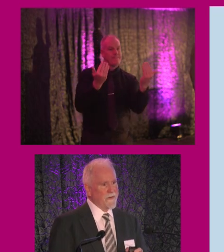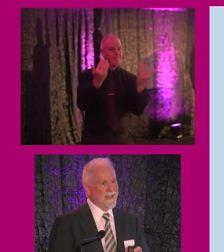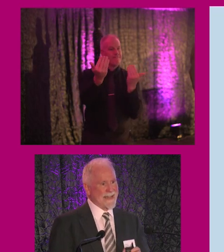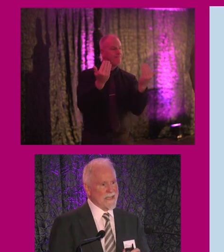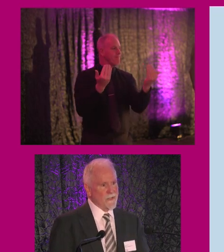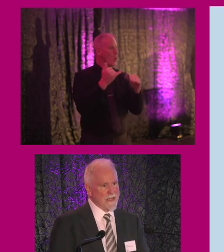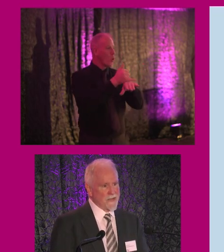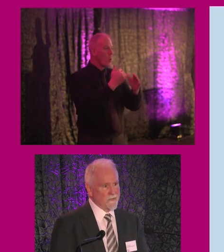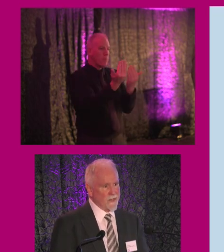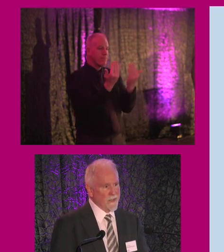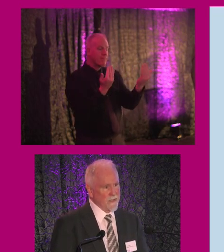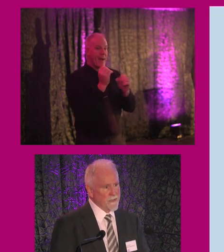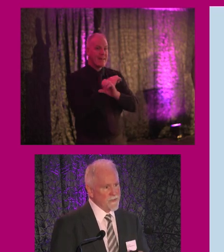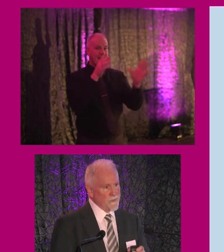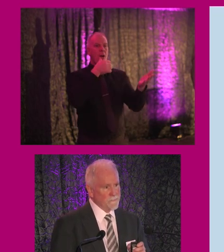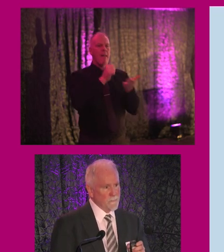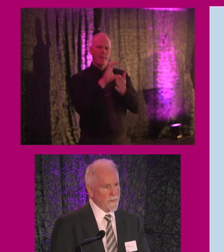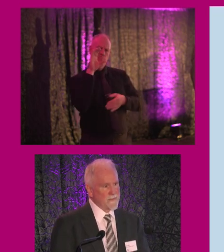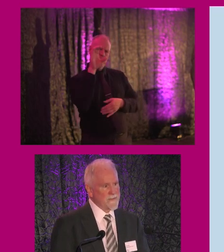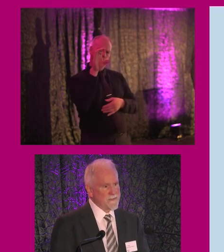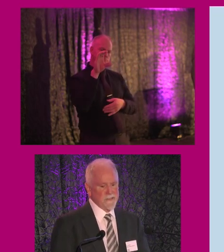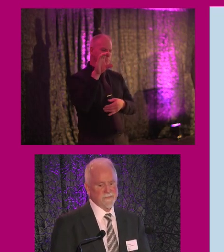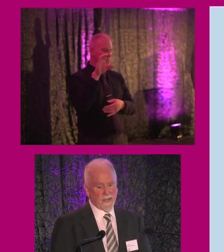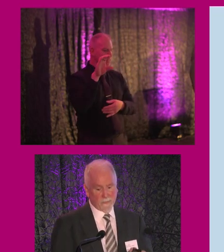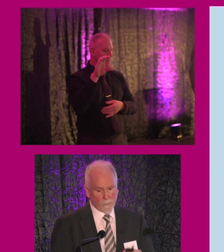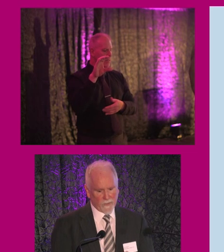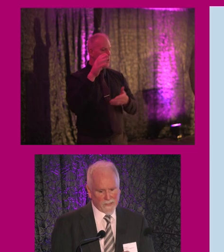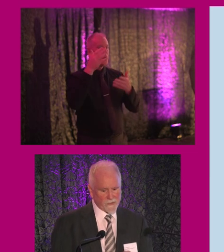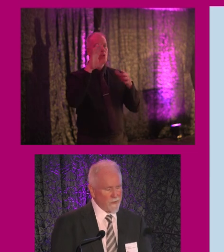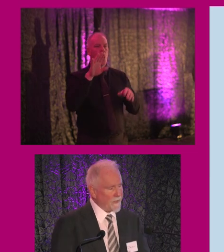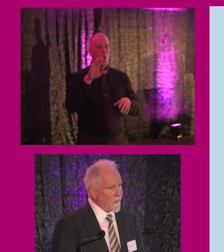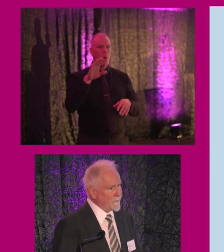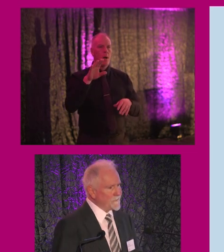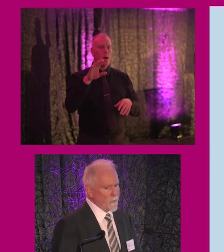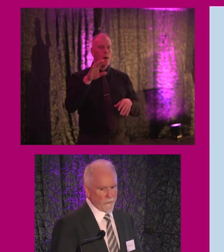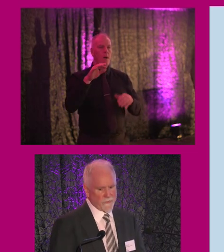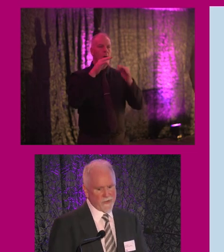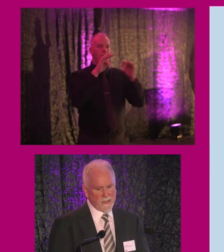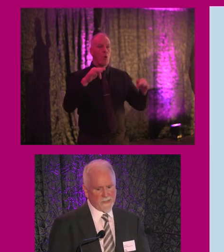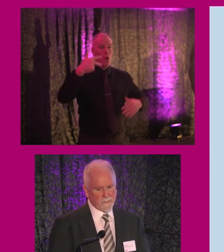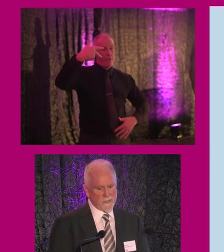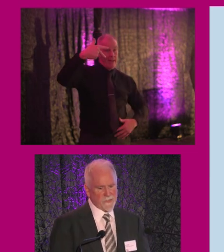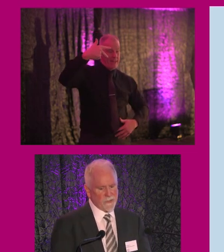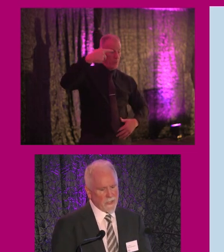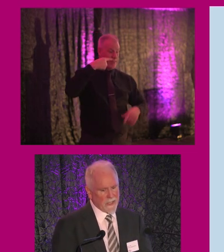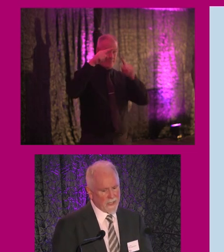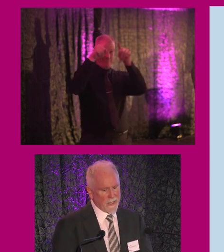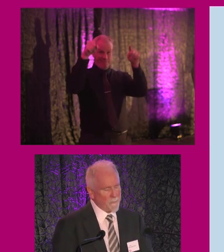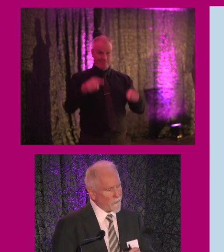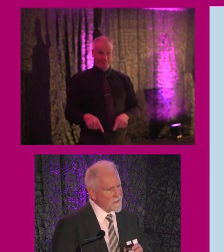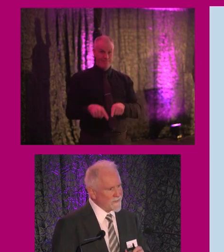very clear lettering to signify one that you're on on floor three in the picture,